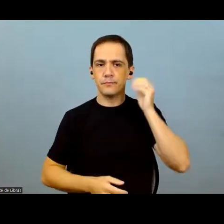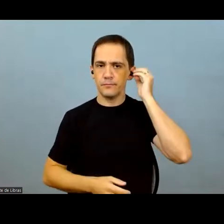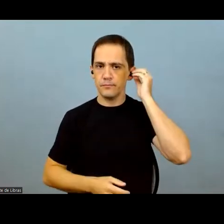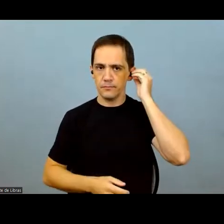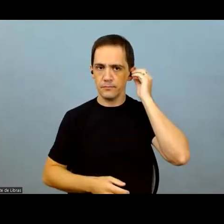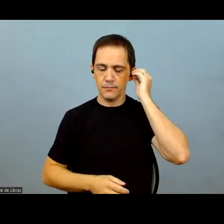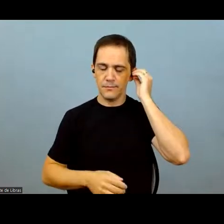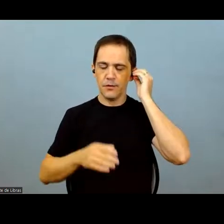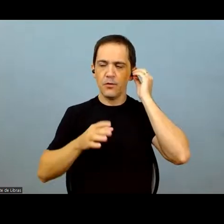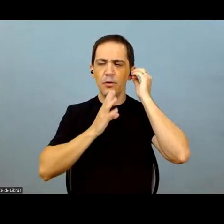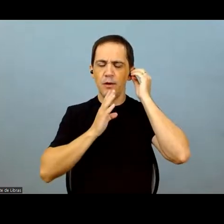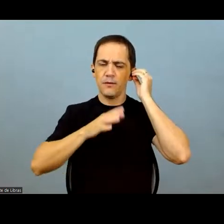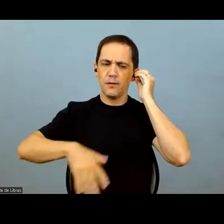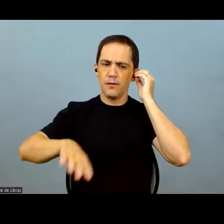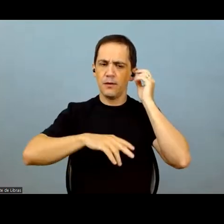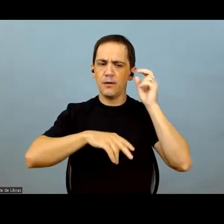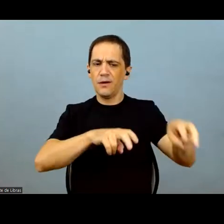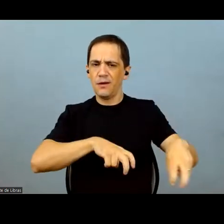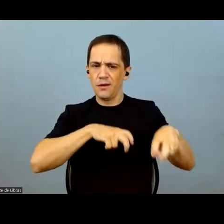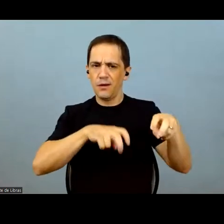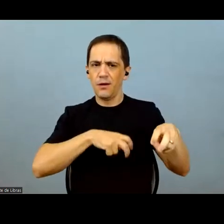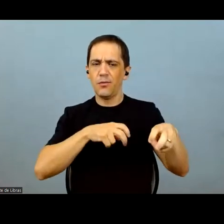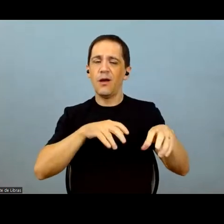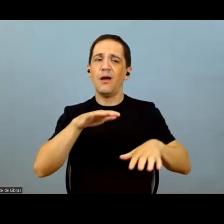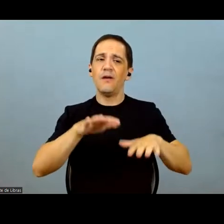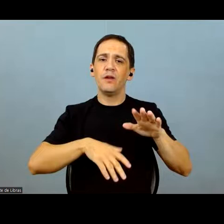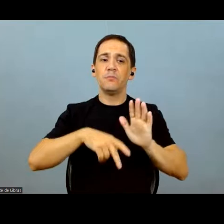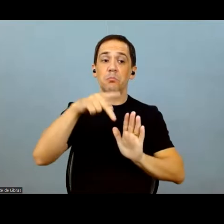You know, the ag business, right?